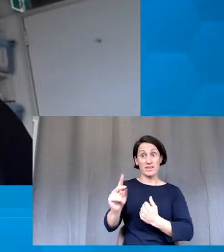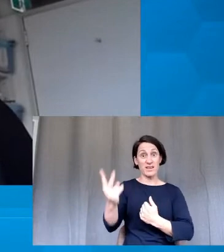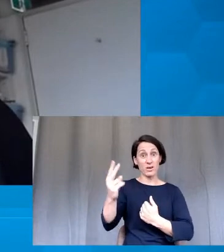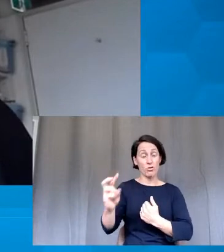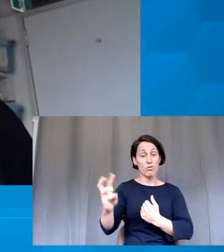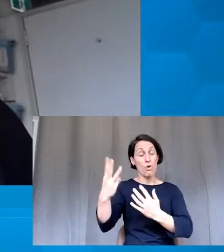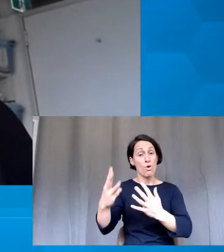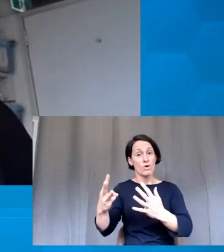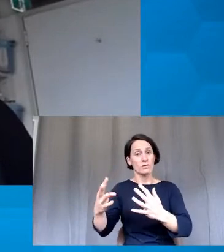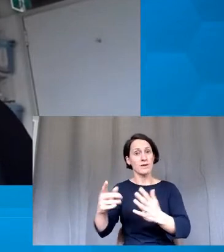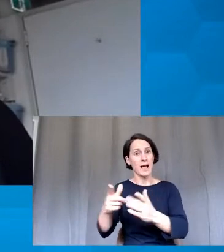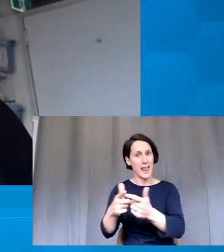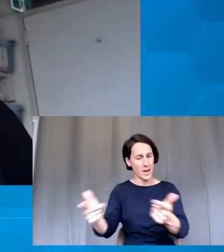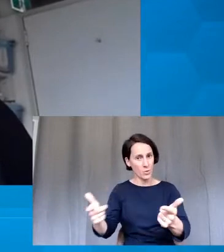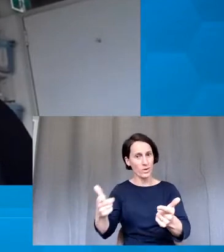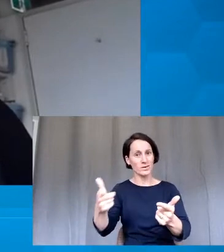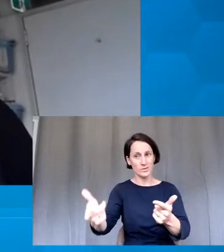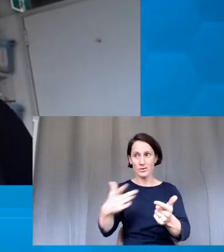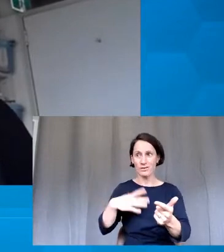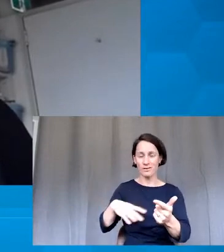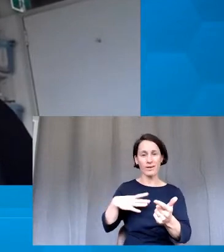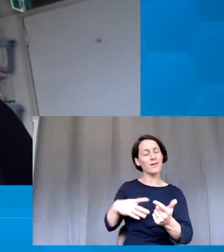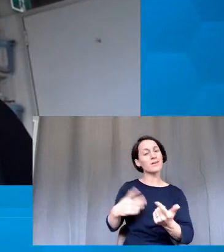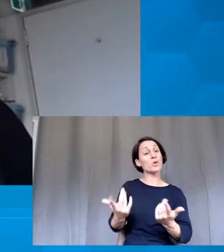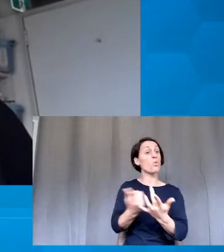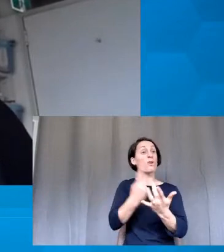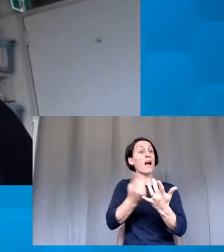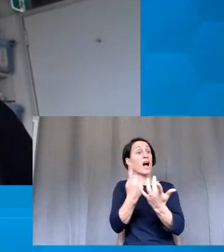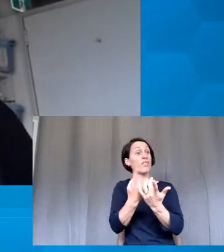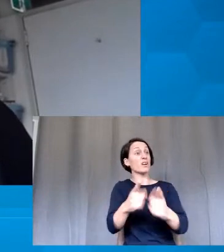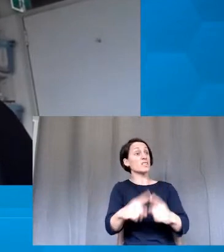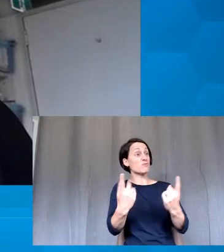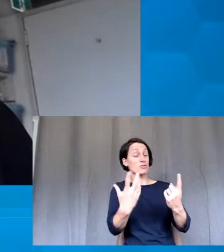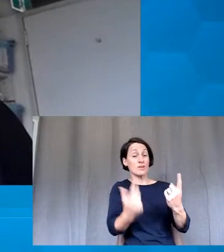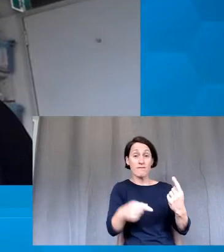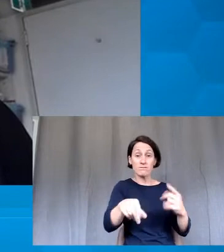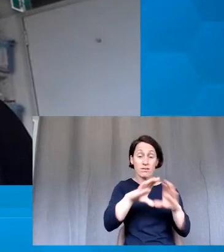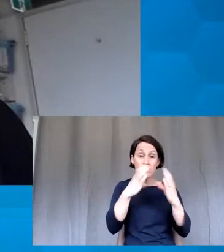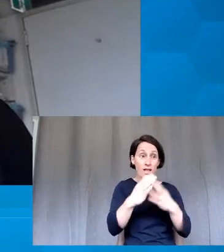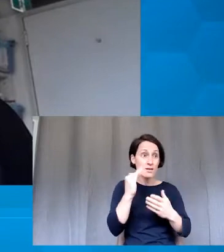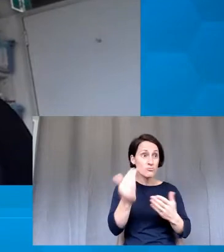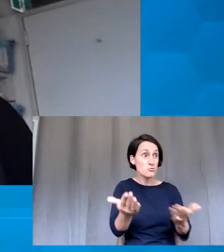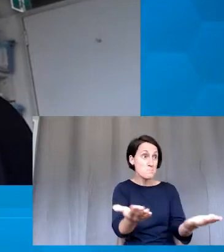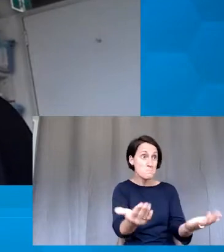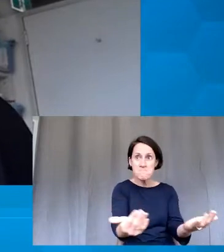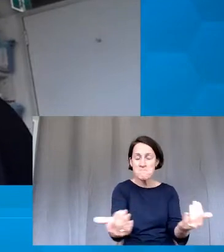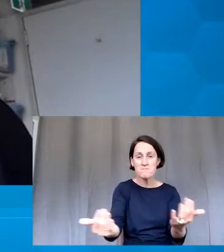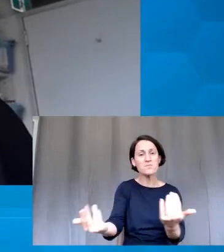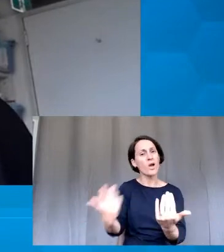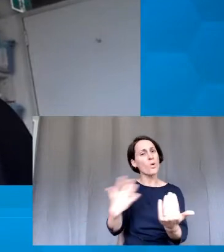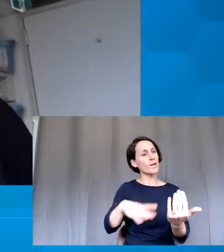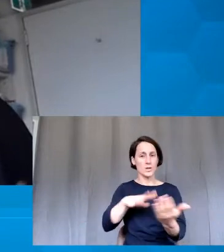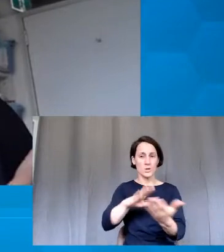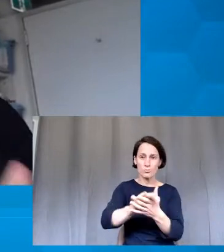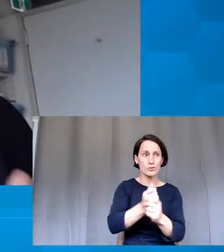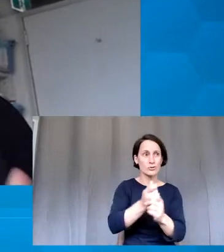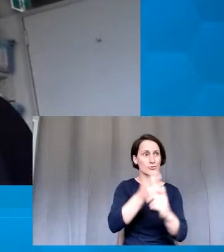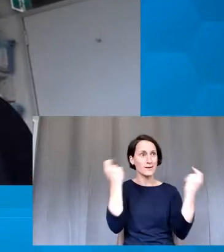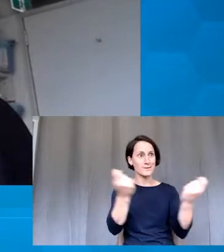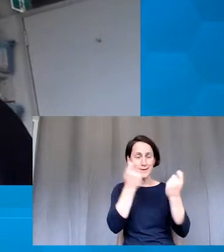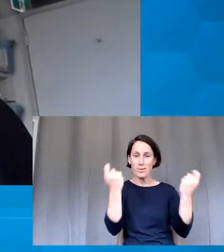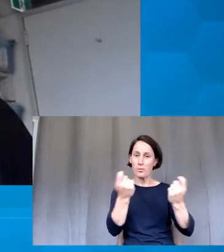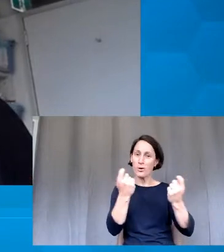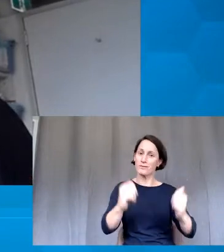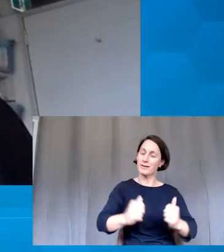students to think about what could be some other differences in the room that we might look to appreciate and celebrate. And